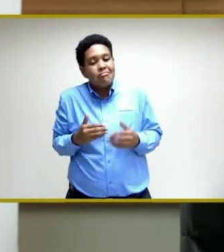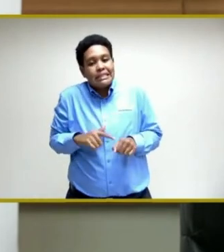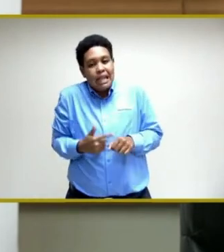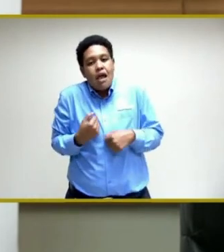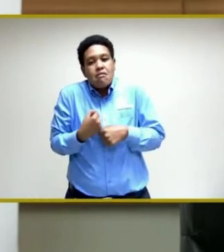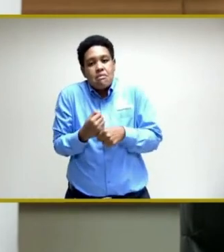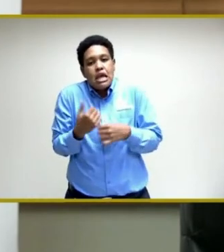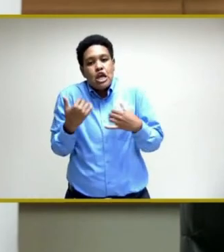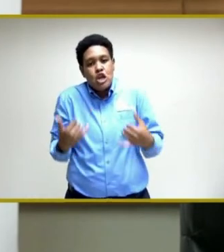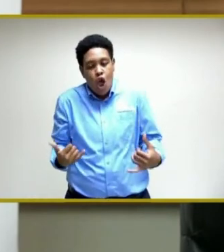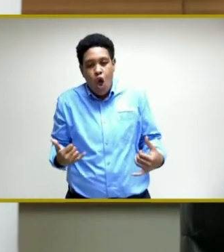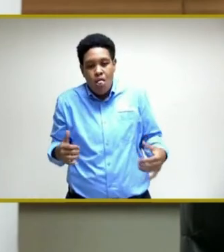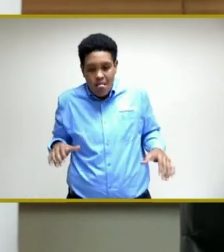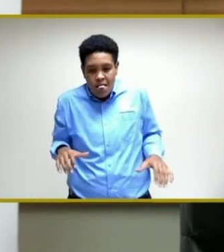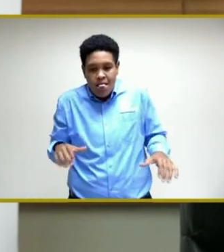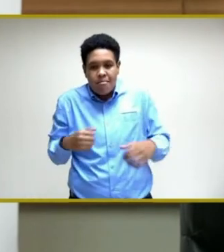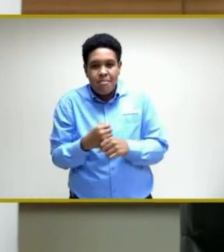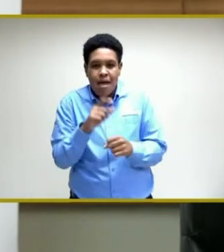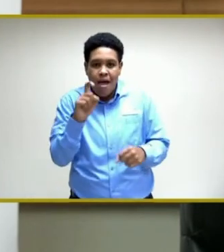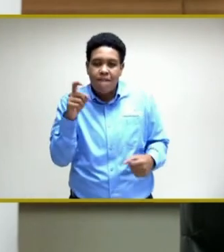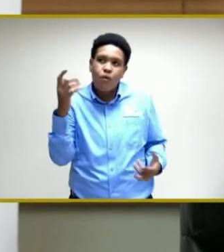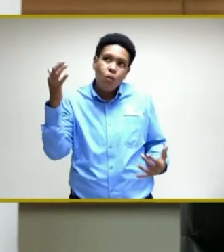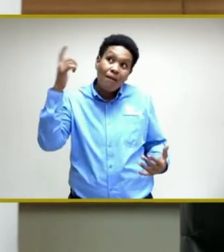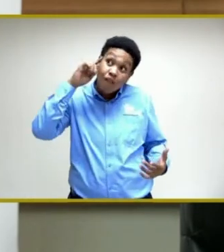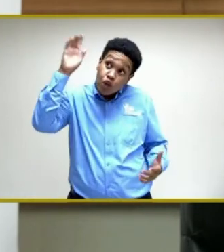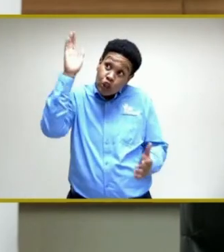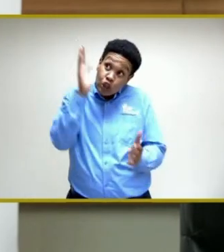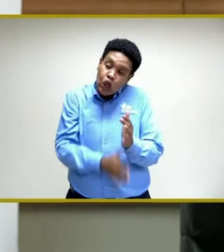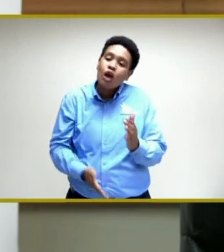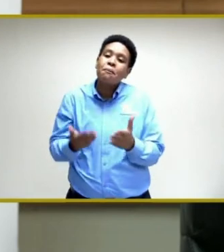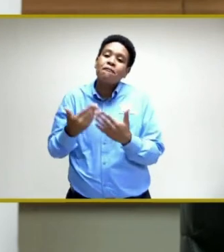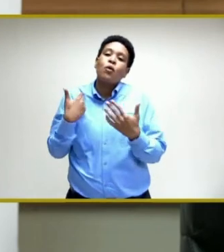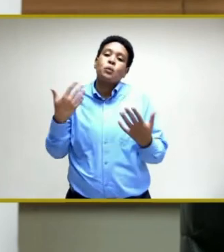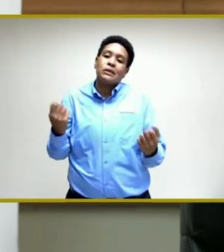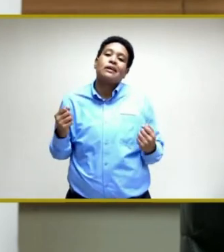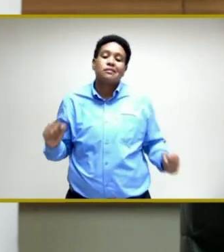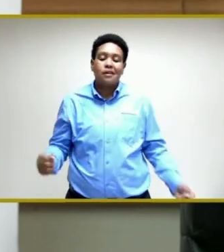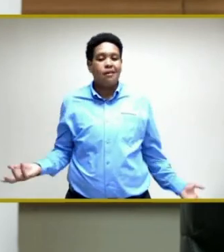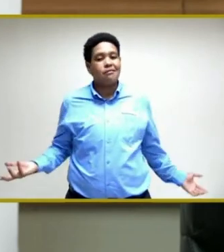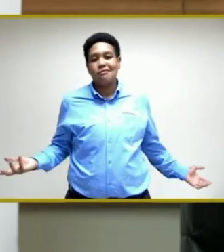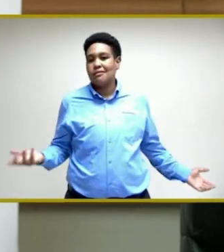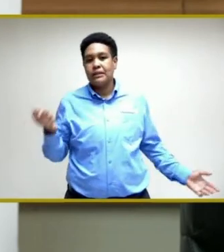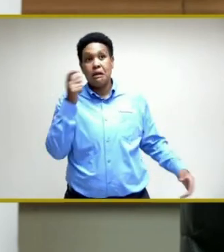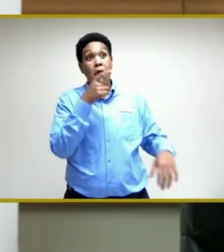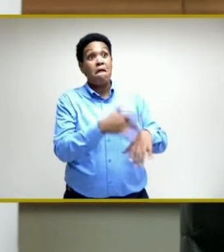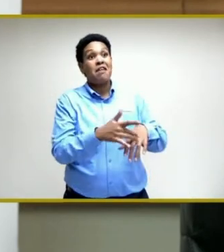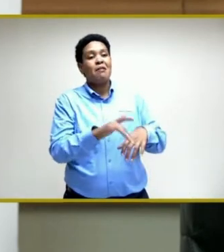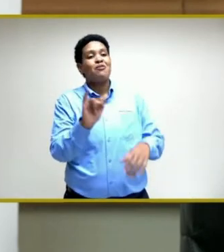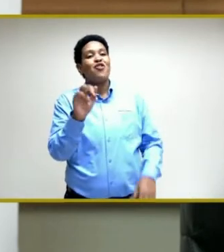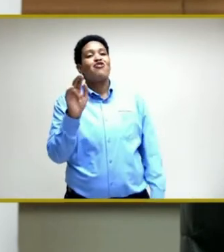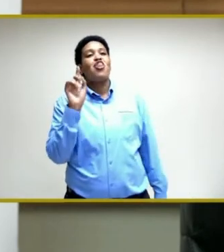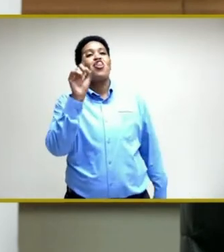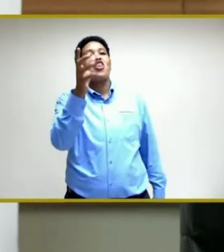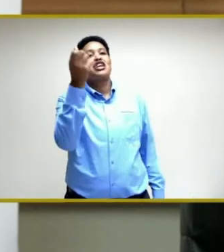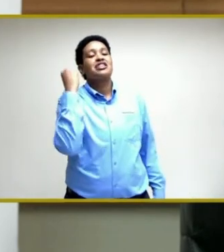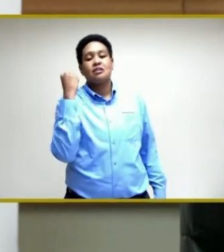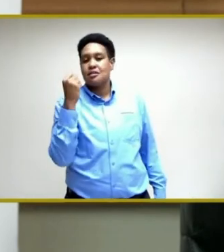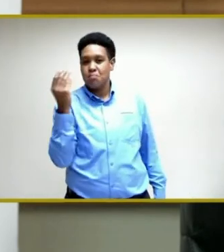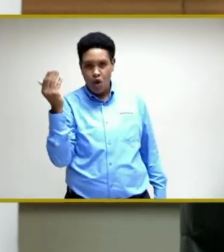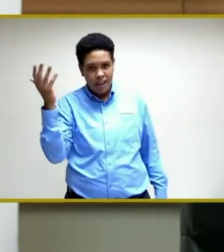And in a sense, we have to await that process to be completed. It's not just an issue of the money, by the way.